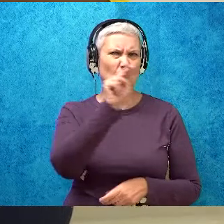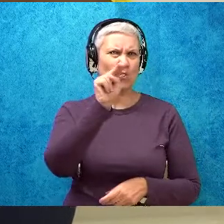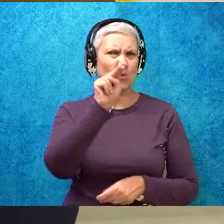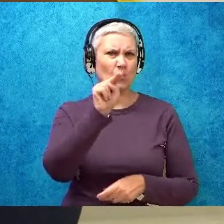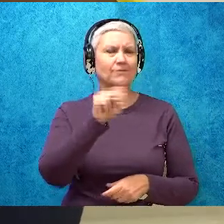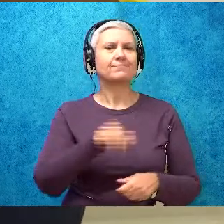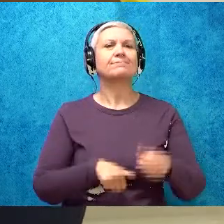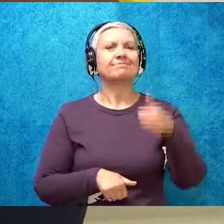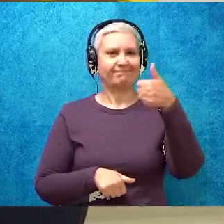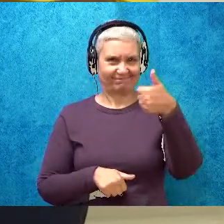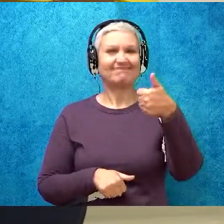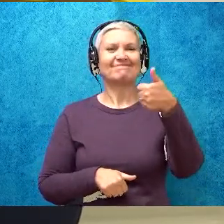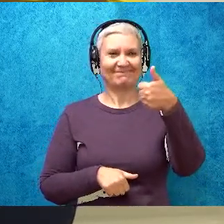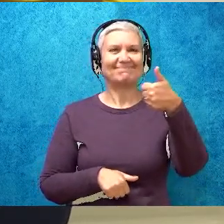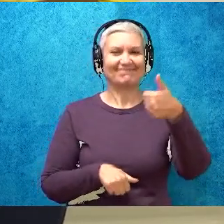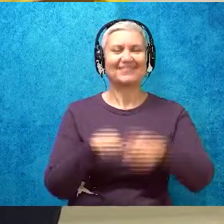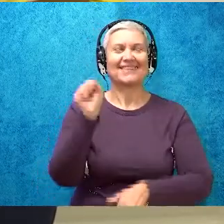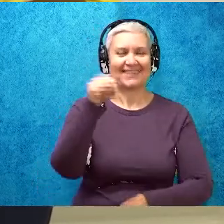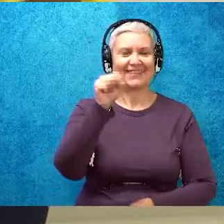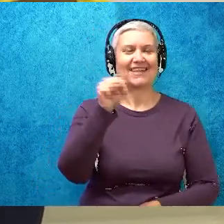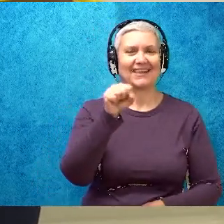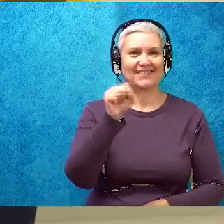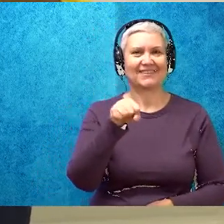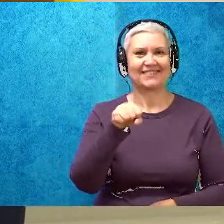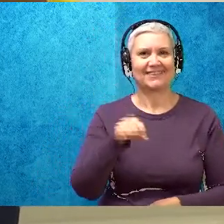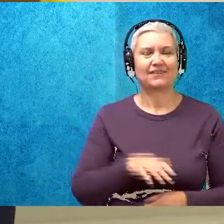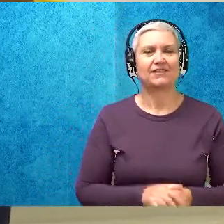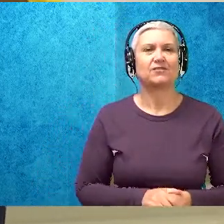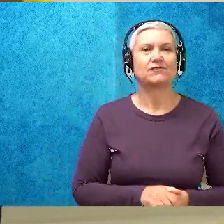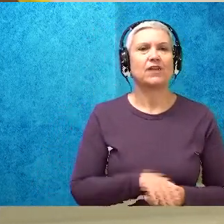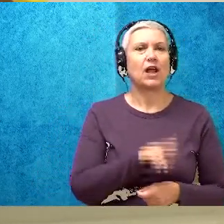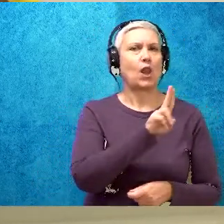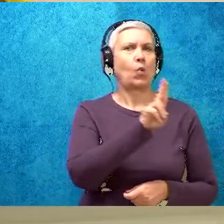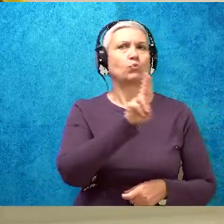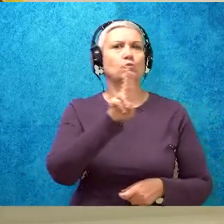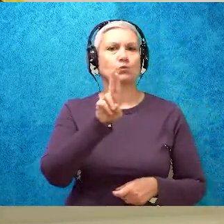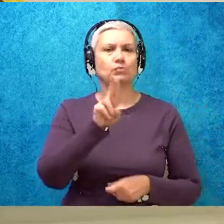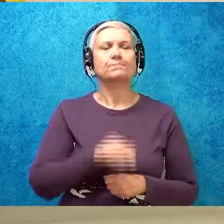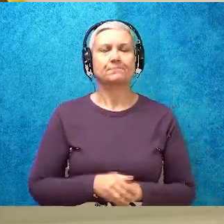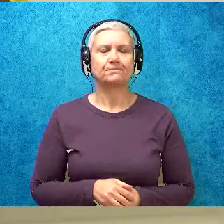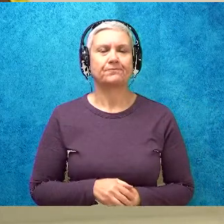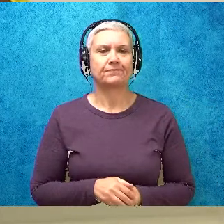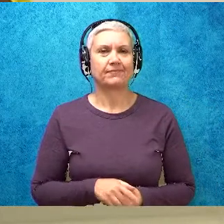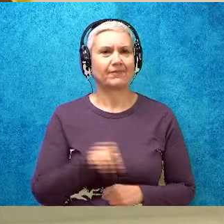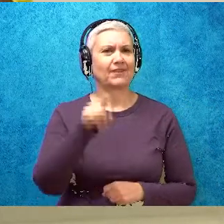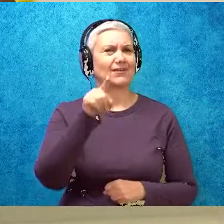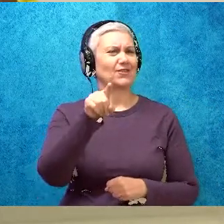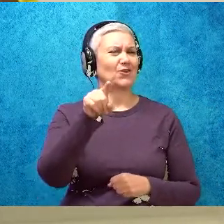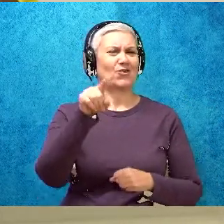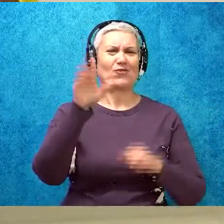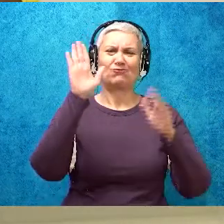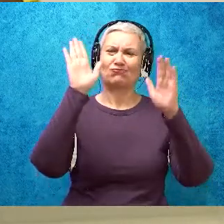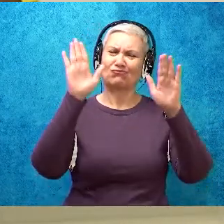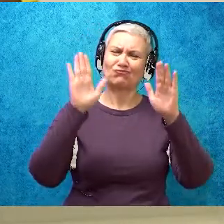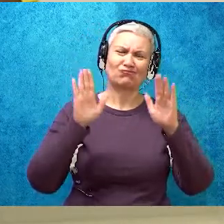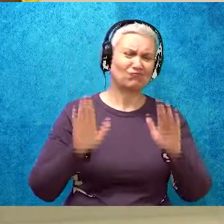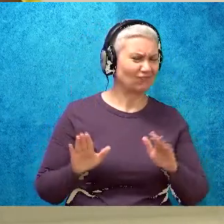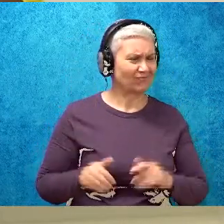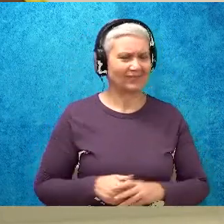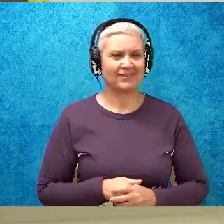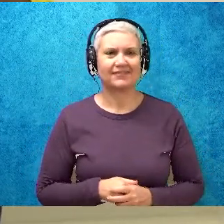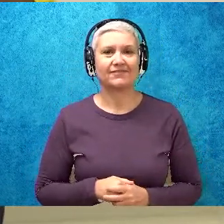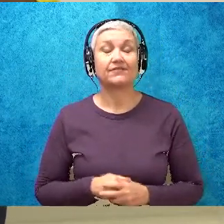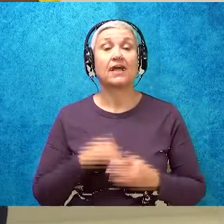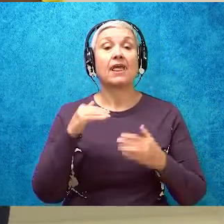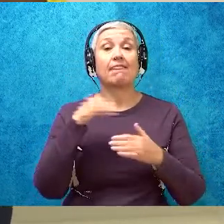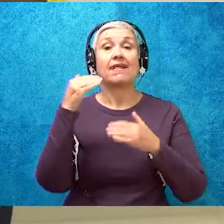Thumbs up. Yes. Nuke gets that long U sound as well. You guys are rocking and rolling. I know the next